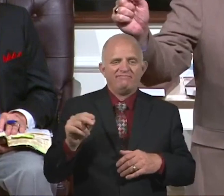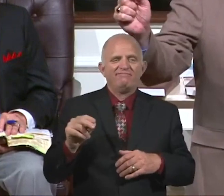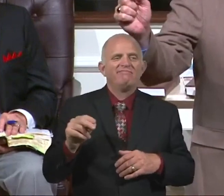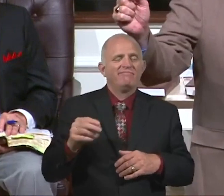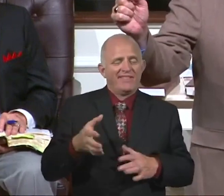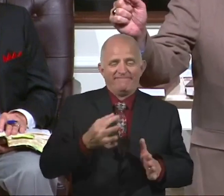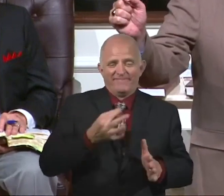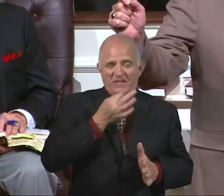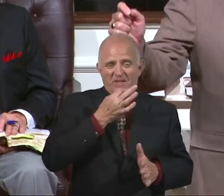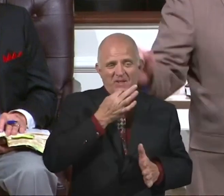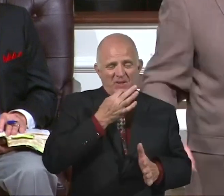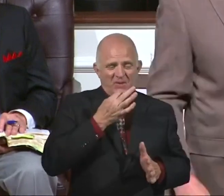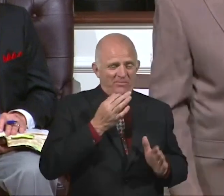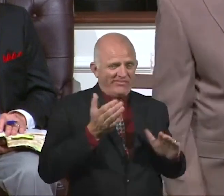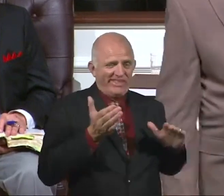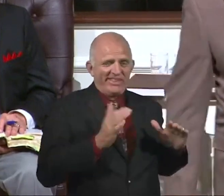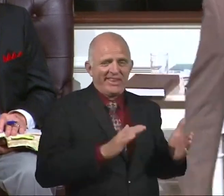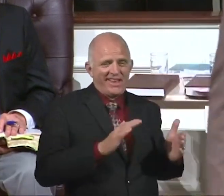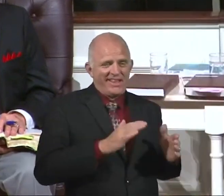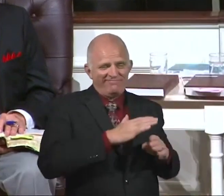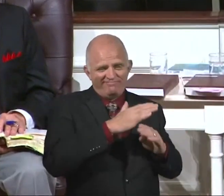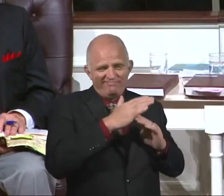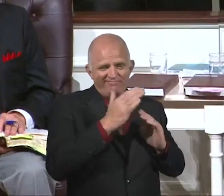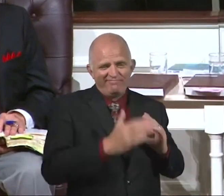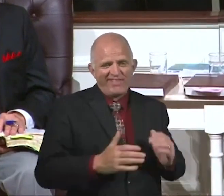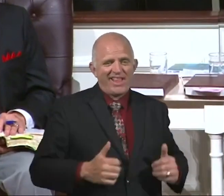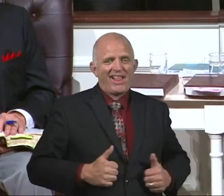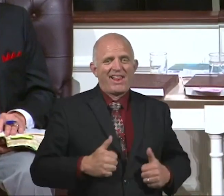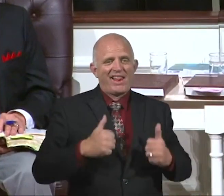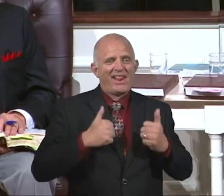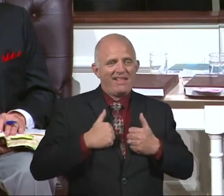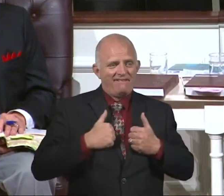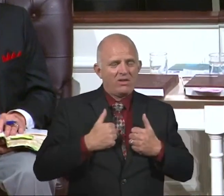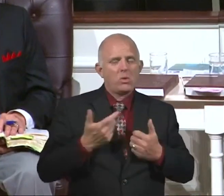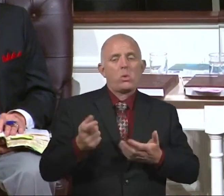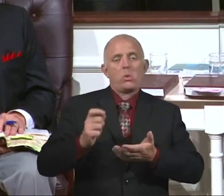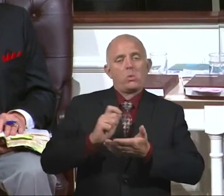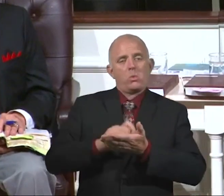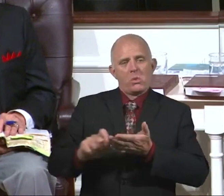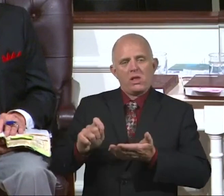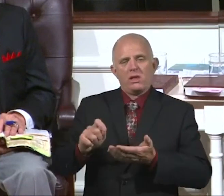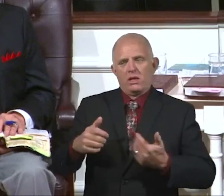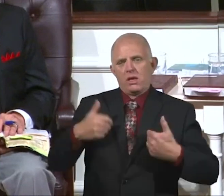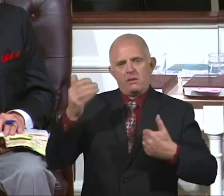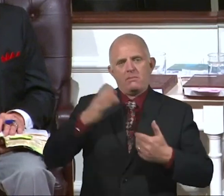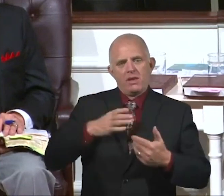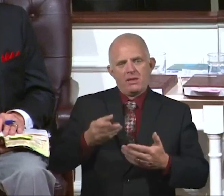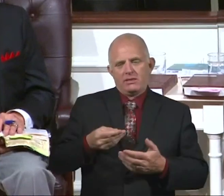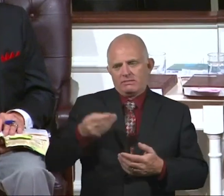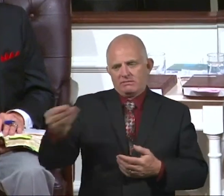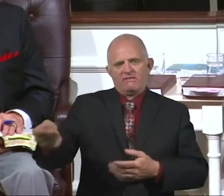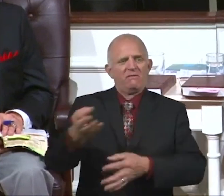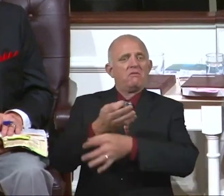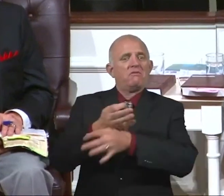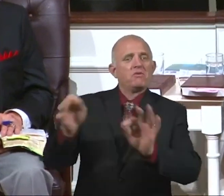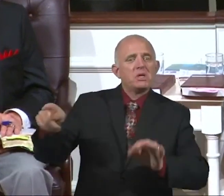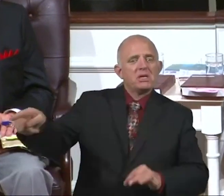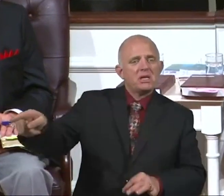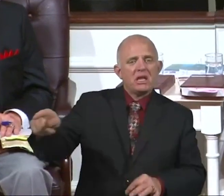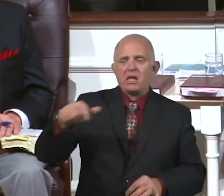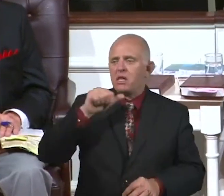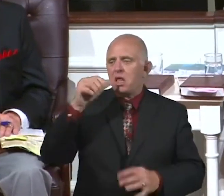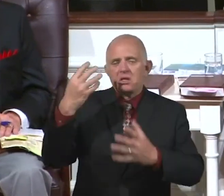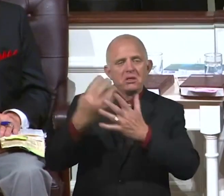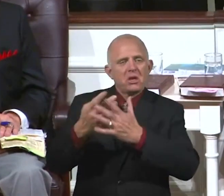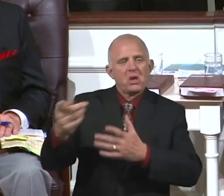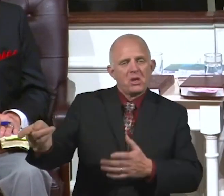autobiography unedited. He's writing to a young man that's free as a bird. He's not in jail. He's committed to serve